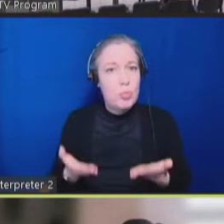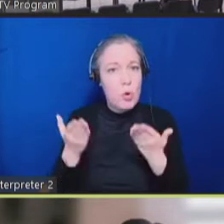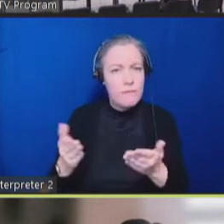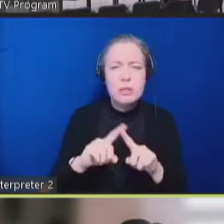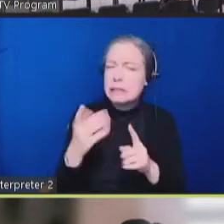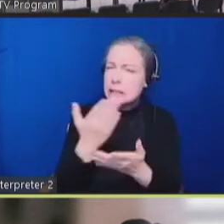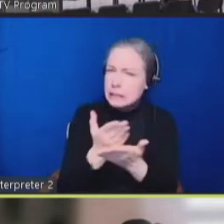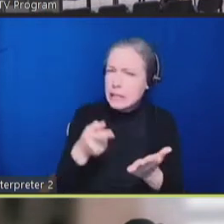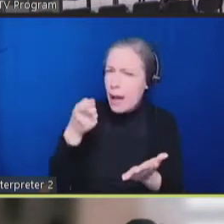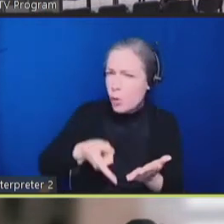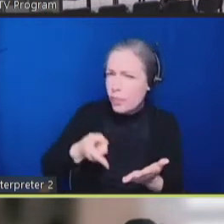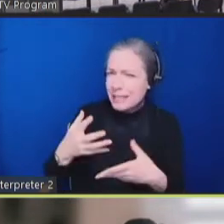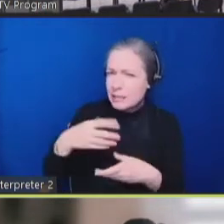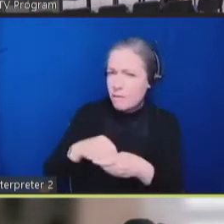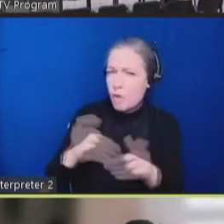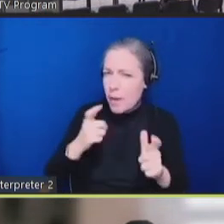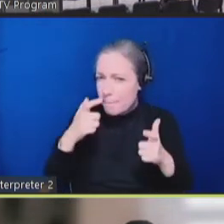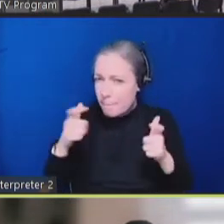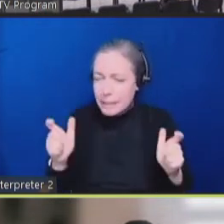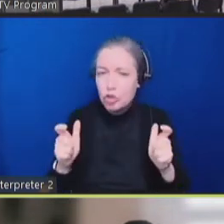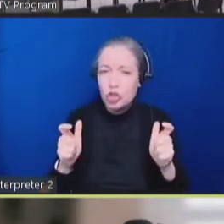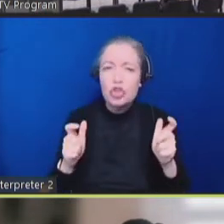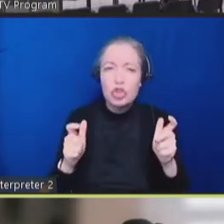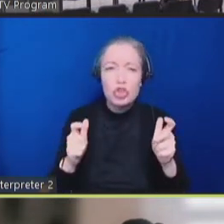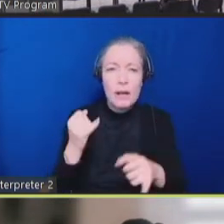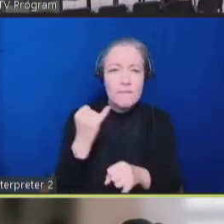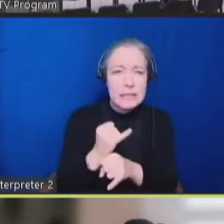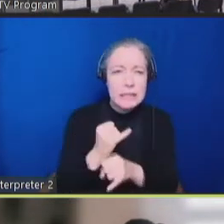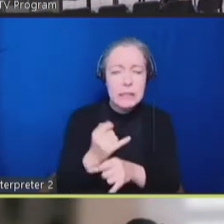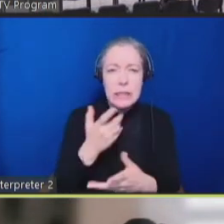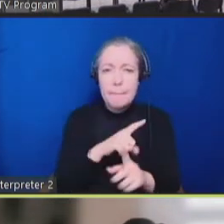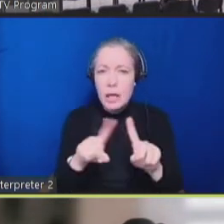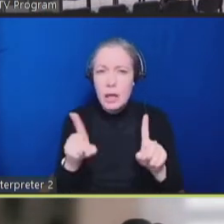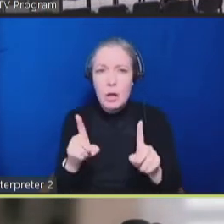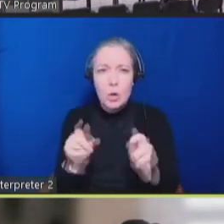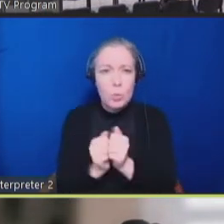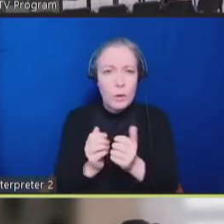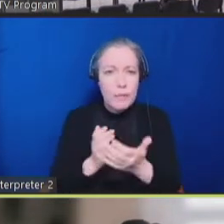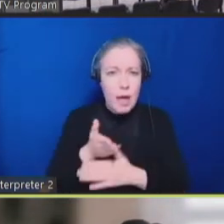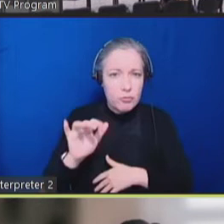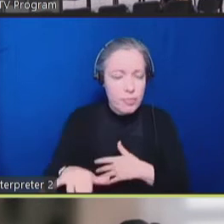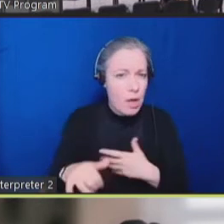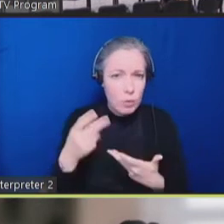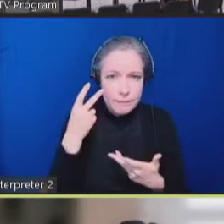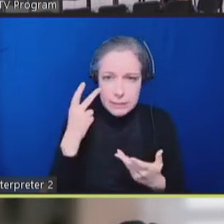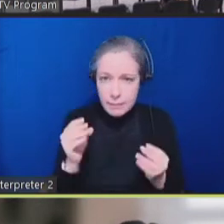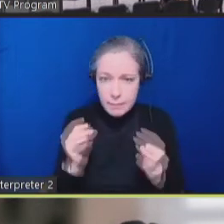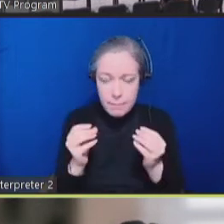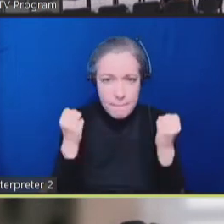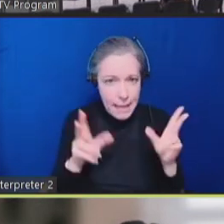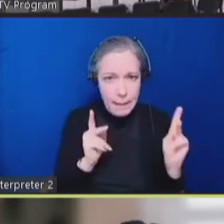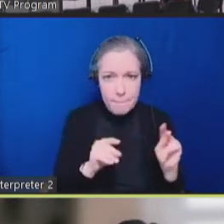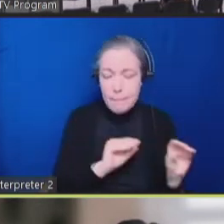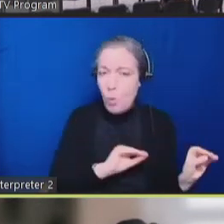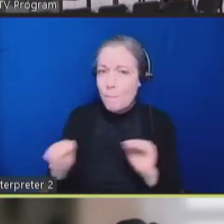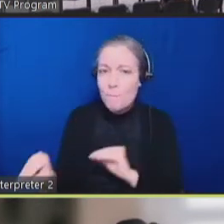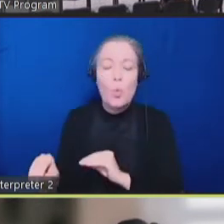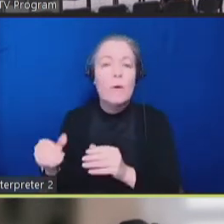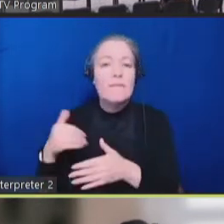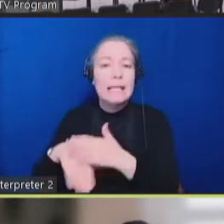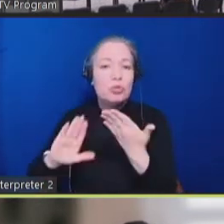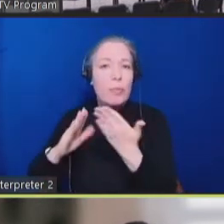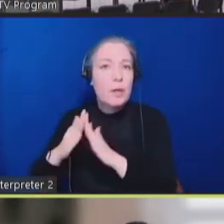again, with the aftermath of Olmstead, we've seen more people moving to the community as well as smaller facilities. So an